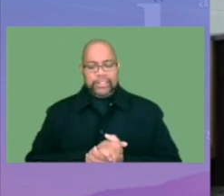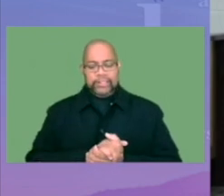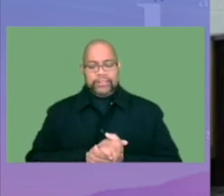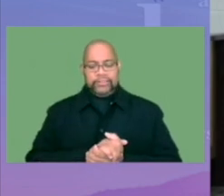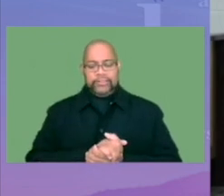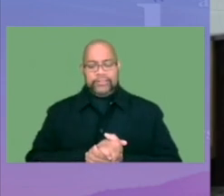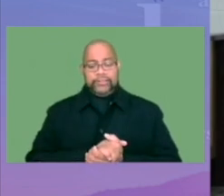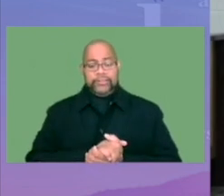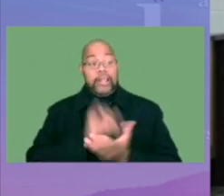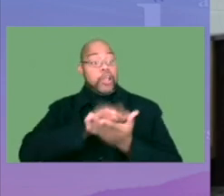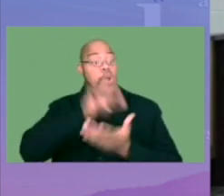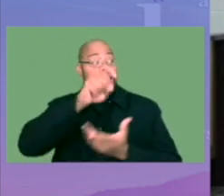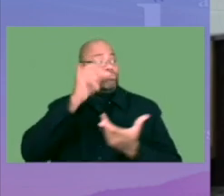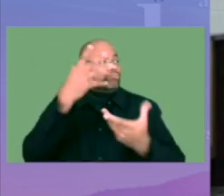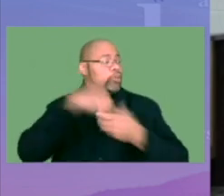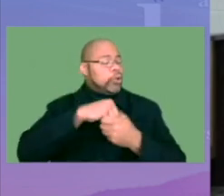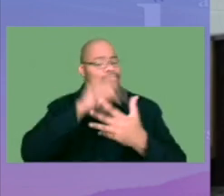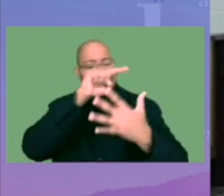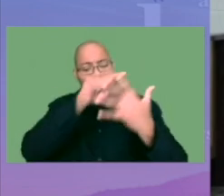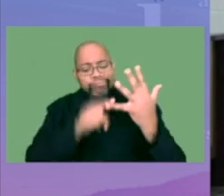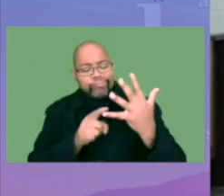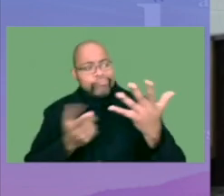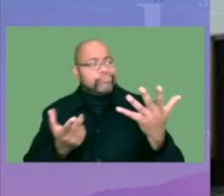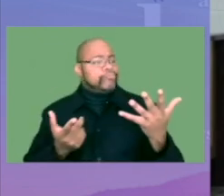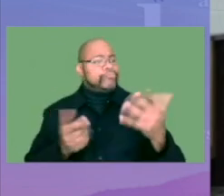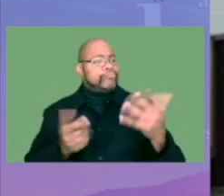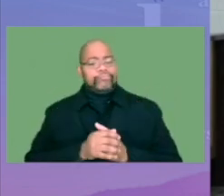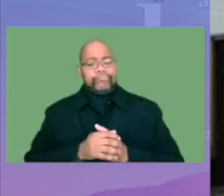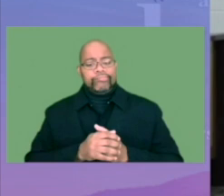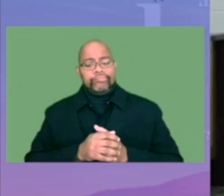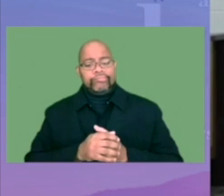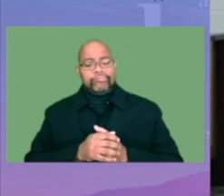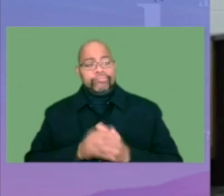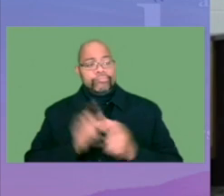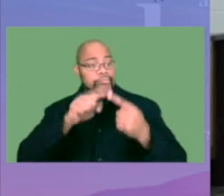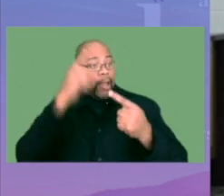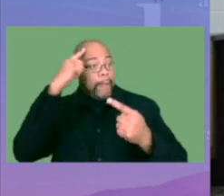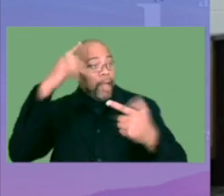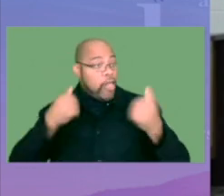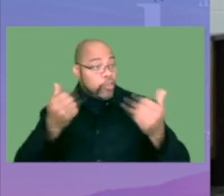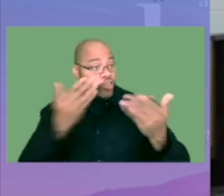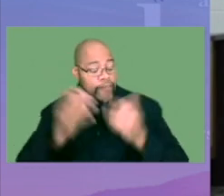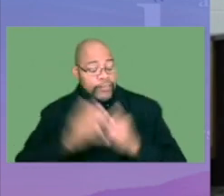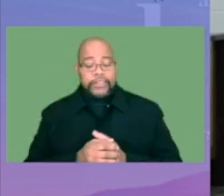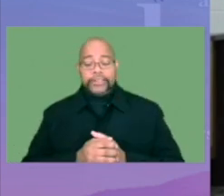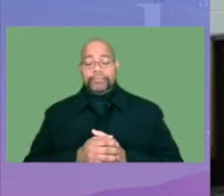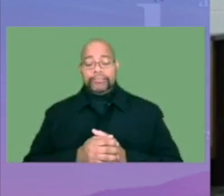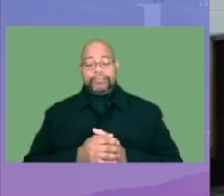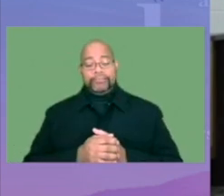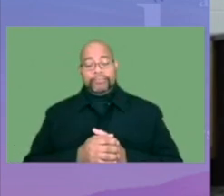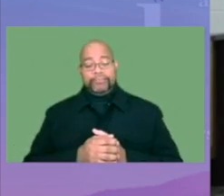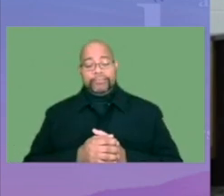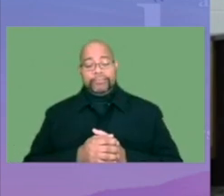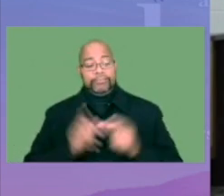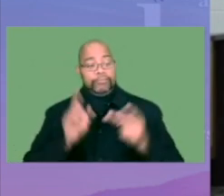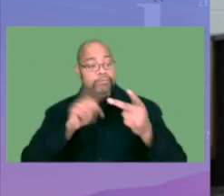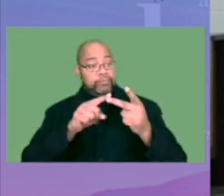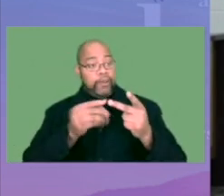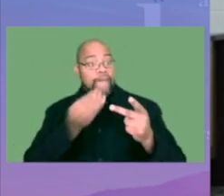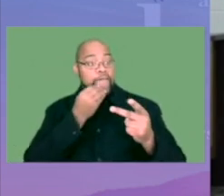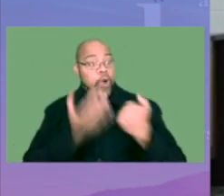Those needs could include mental health services,